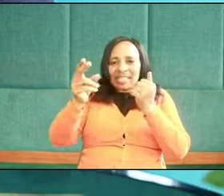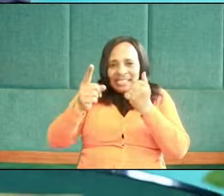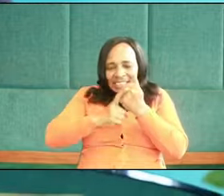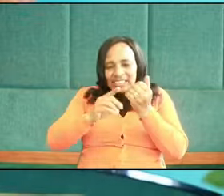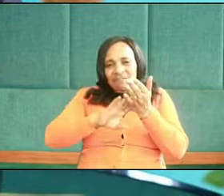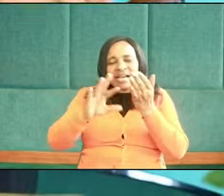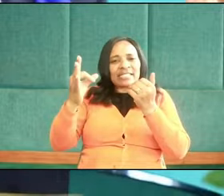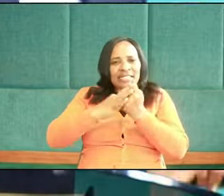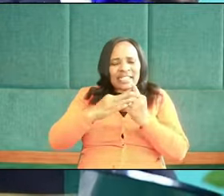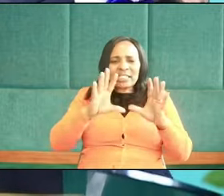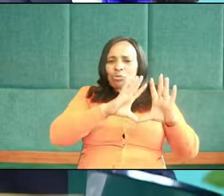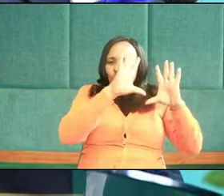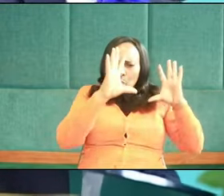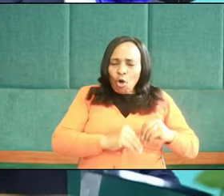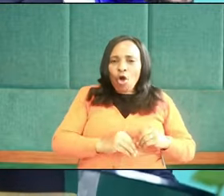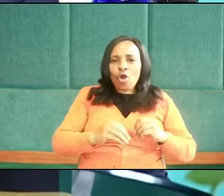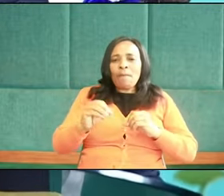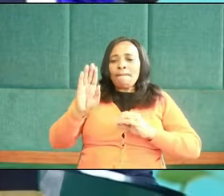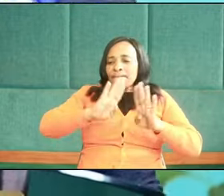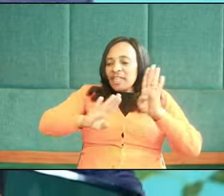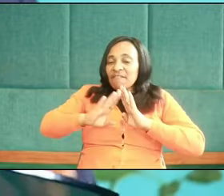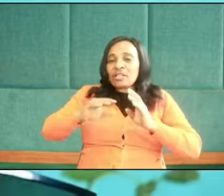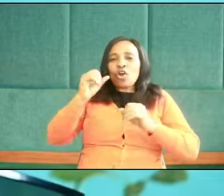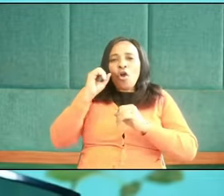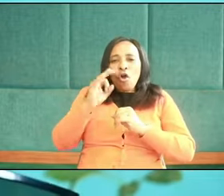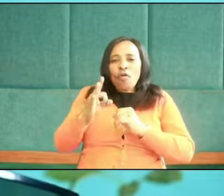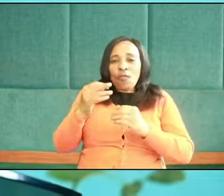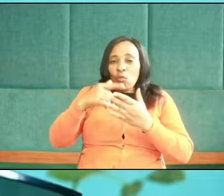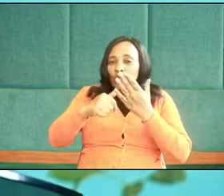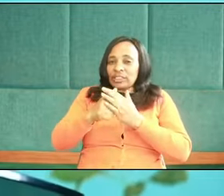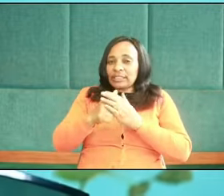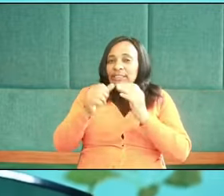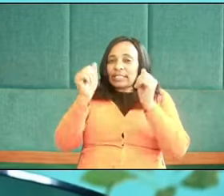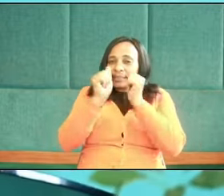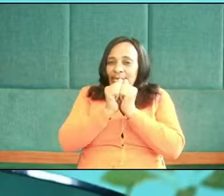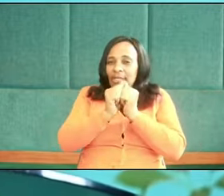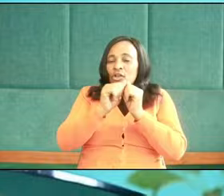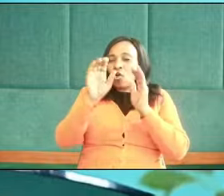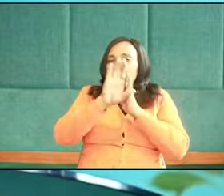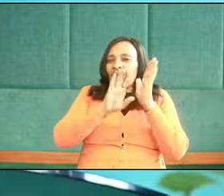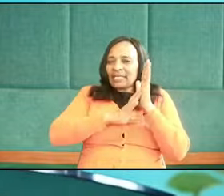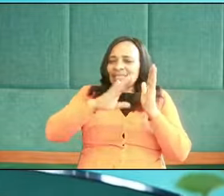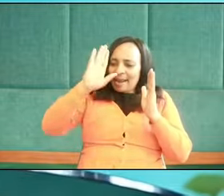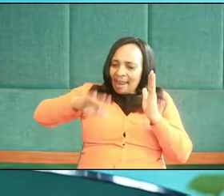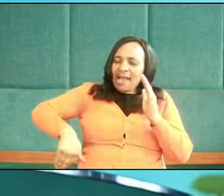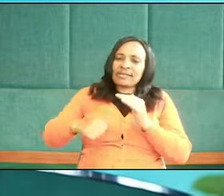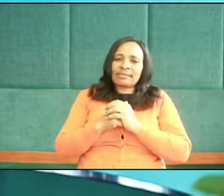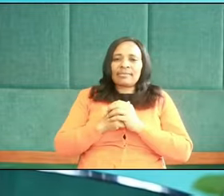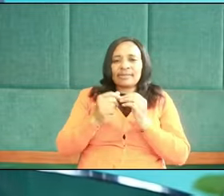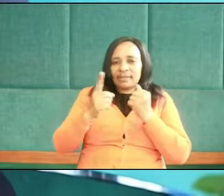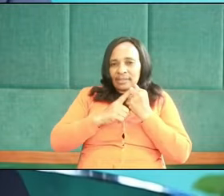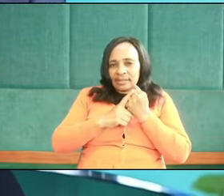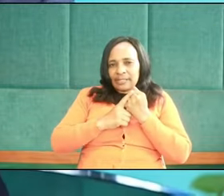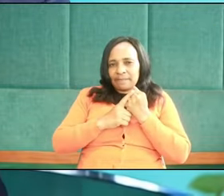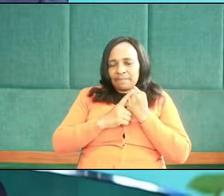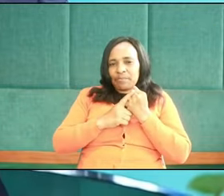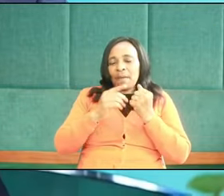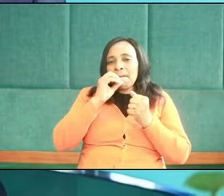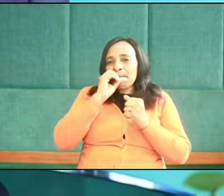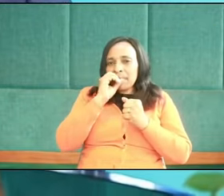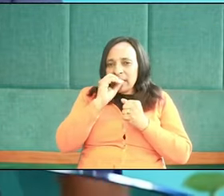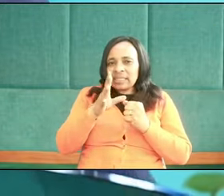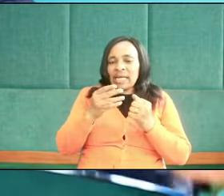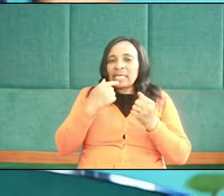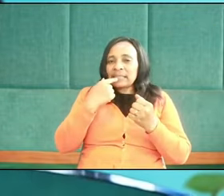verse 8, is a summary of the beatitude, the last four beatitudes, is also a summary of the last six commandments. If that is clear, say amen.